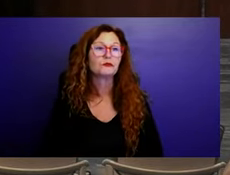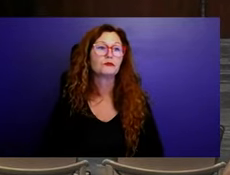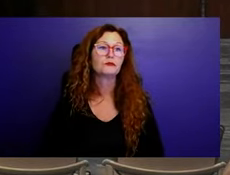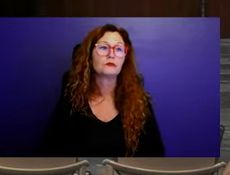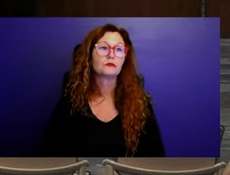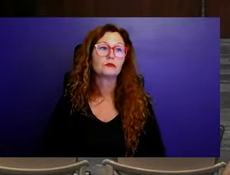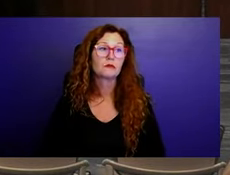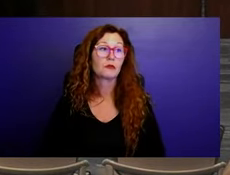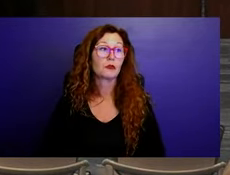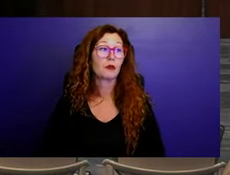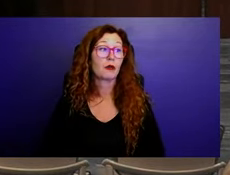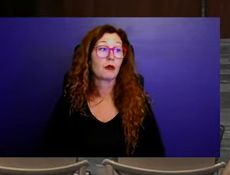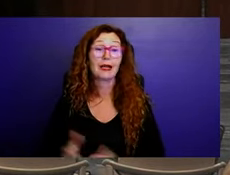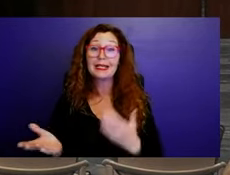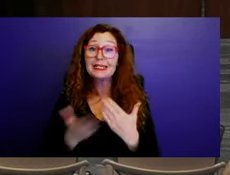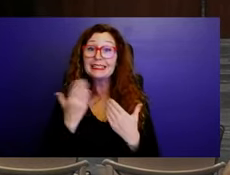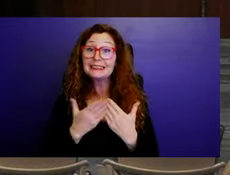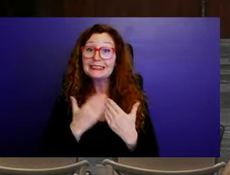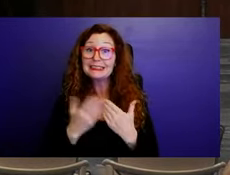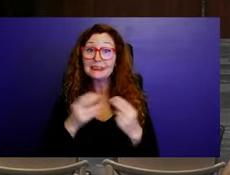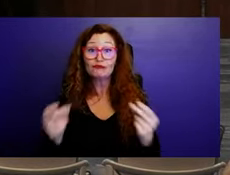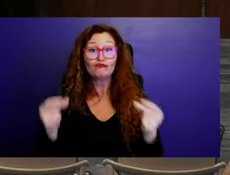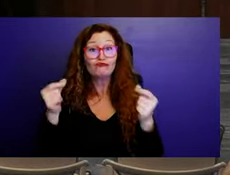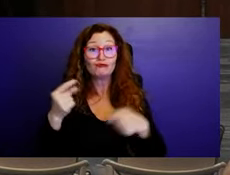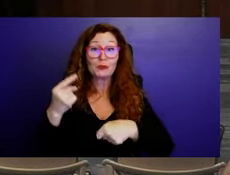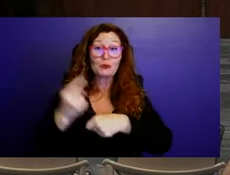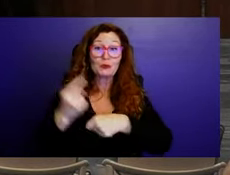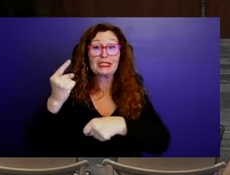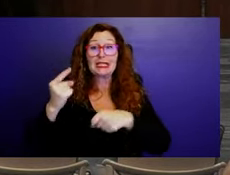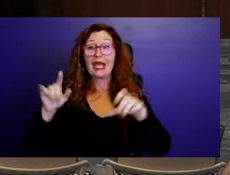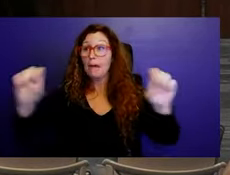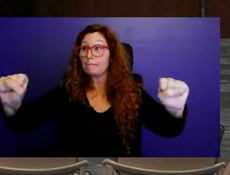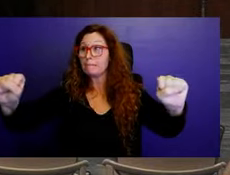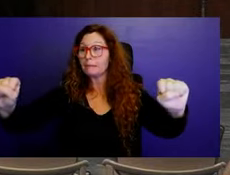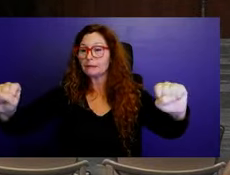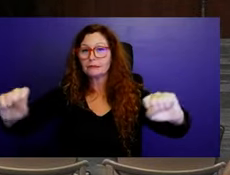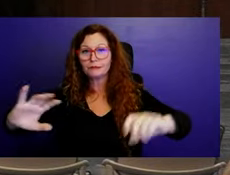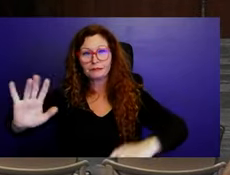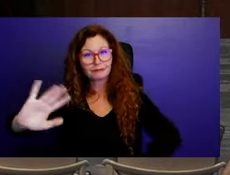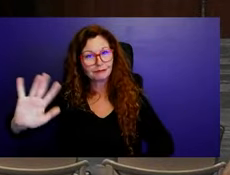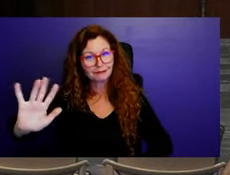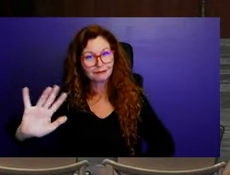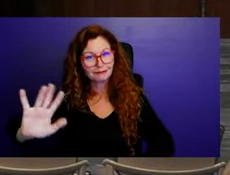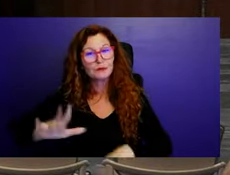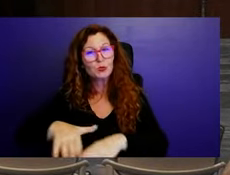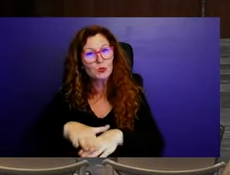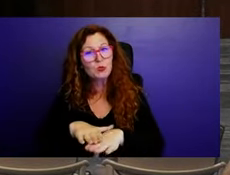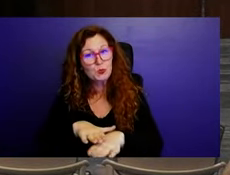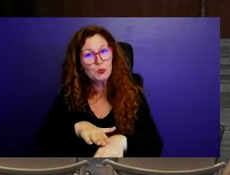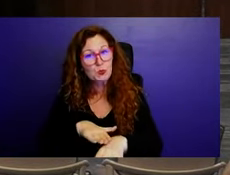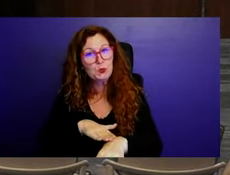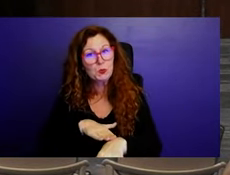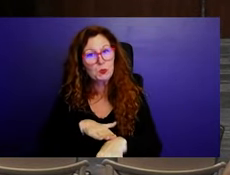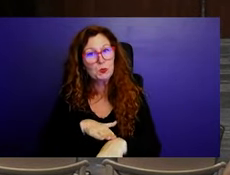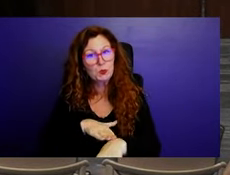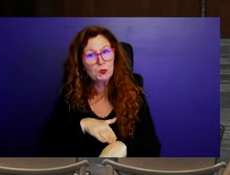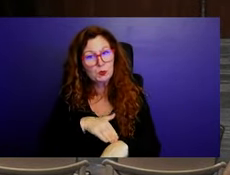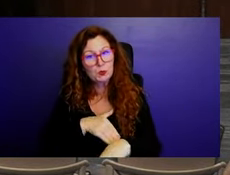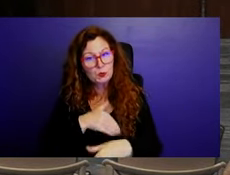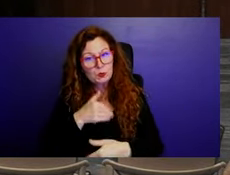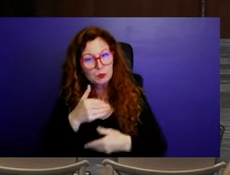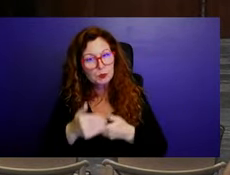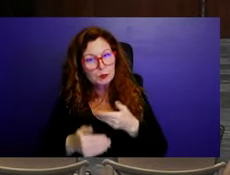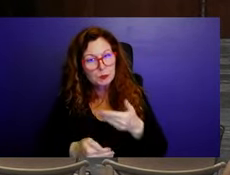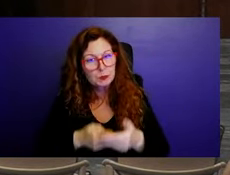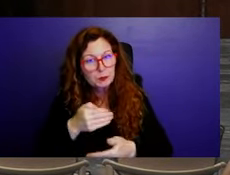It's going to take time. Uh, the way, the way I see it, uh, you presented us with, uh, four different, uh,